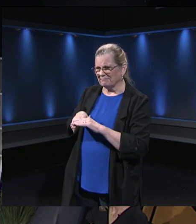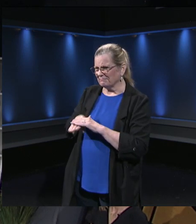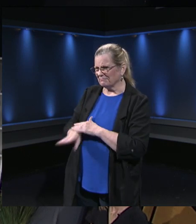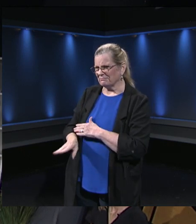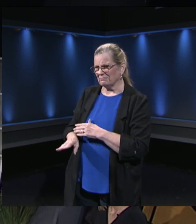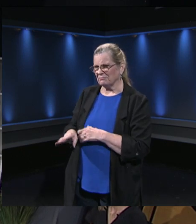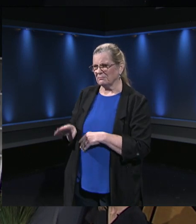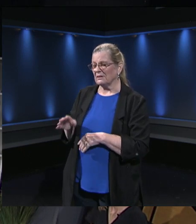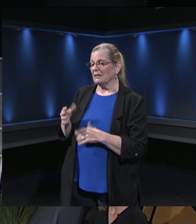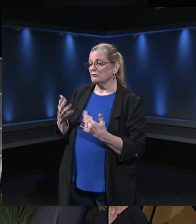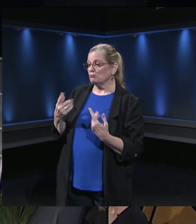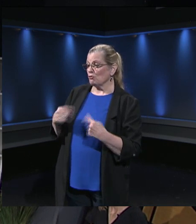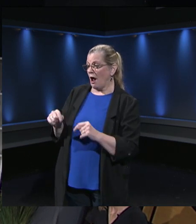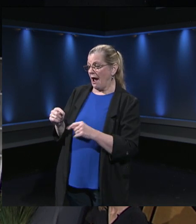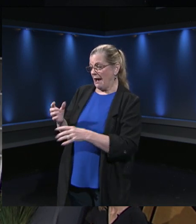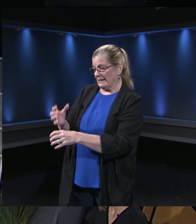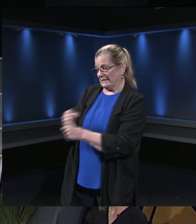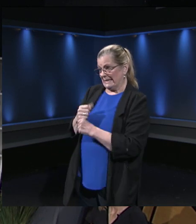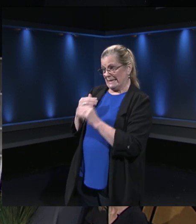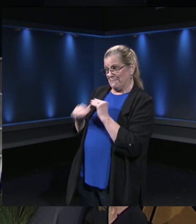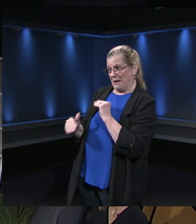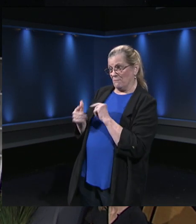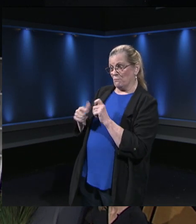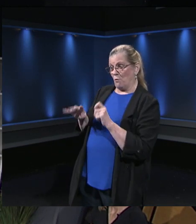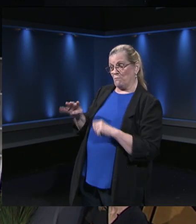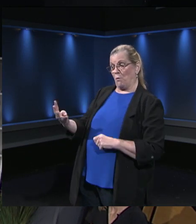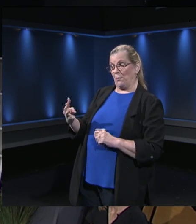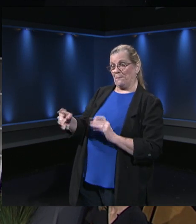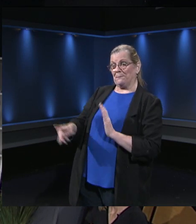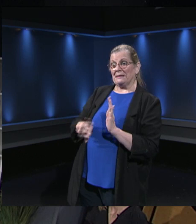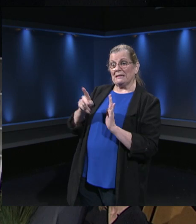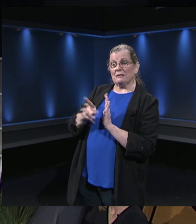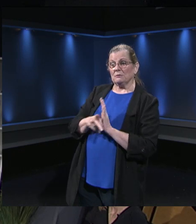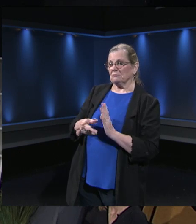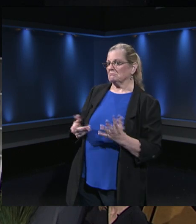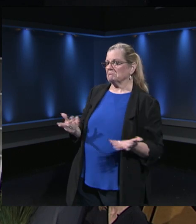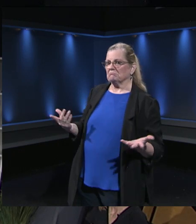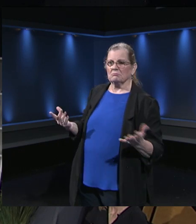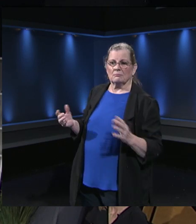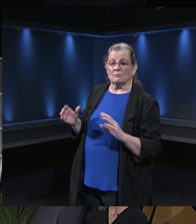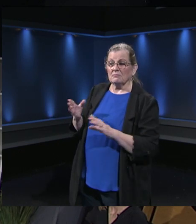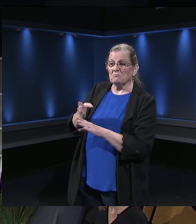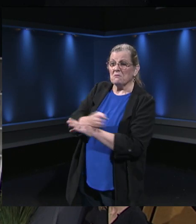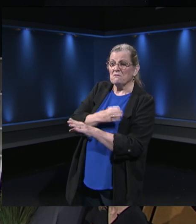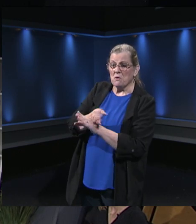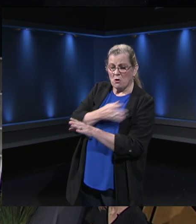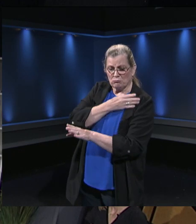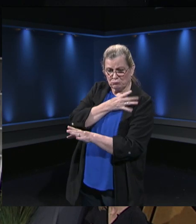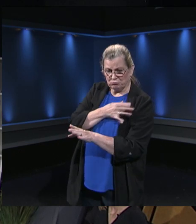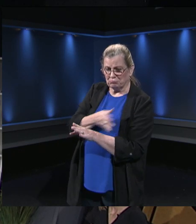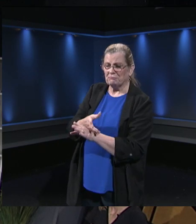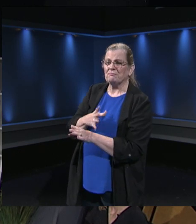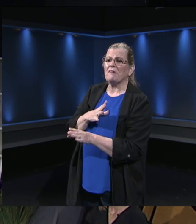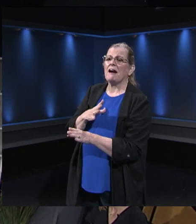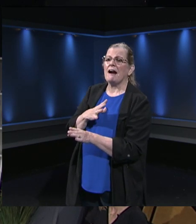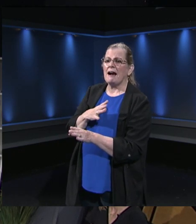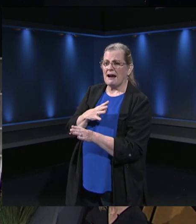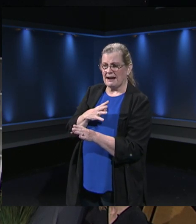teacher. We logged on an hour before the class was supposed to start and